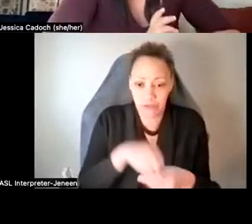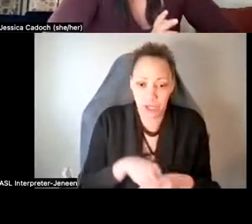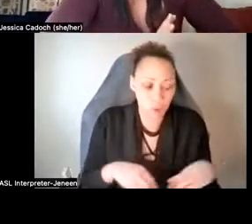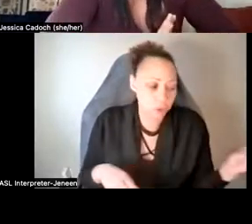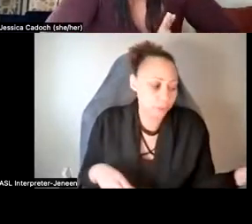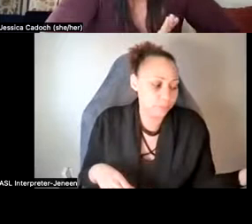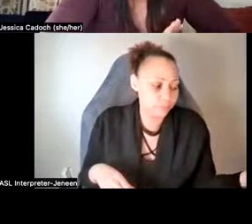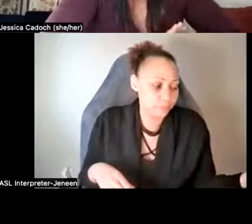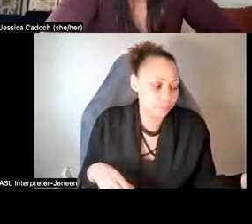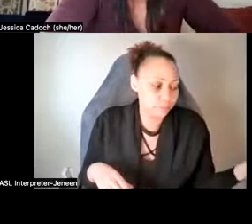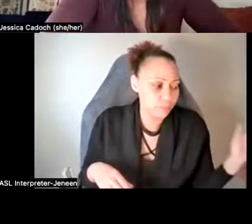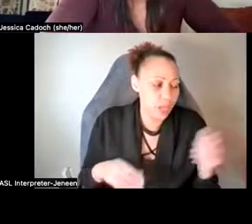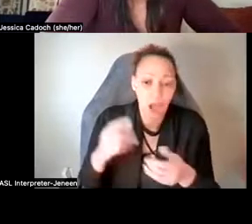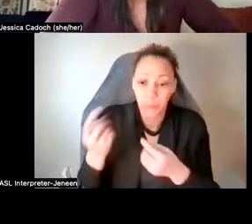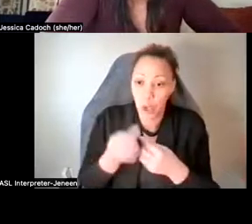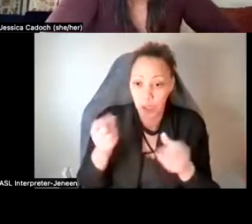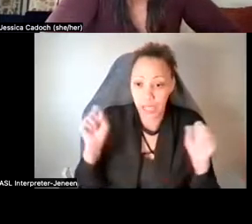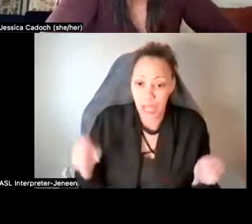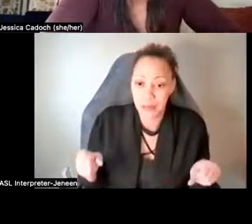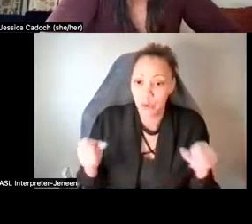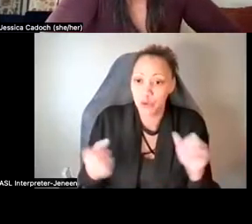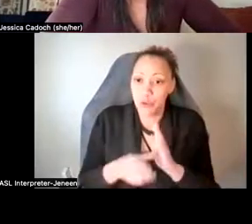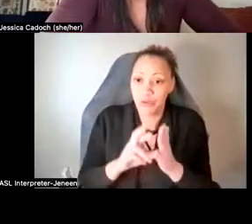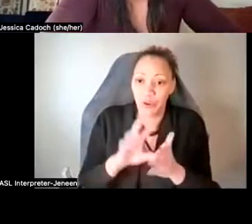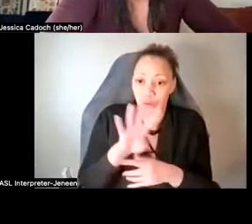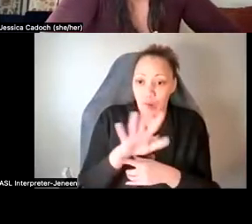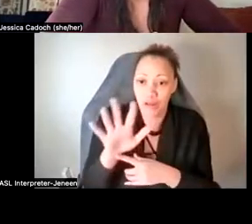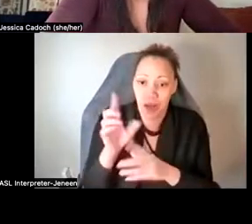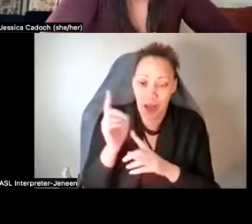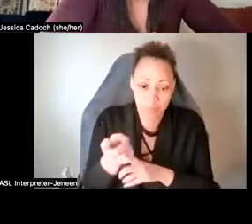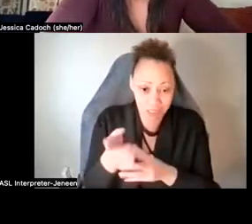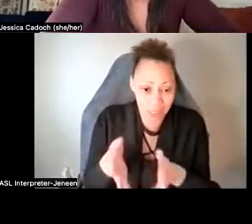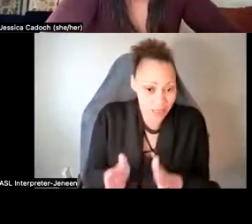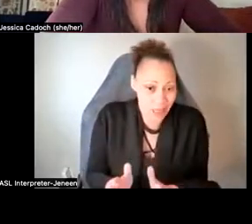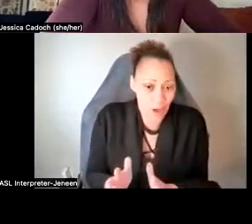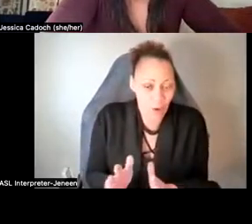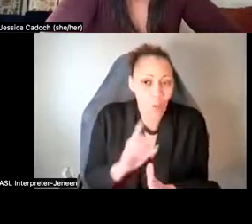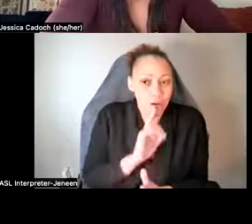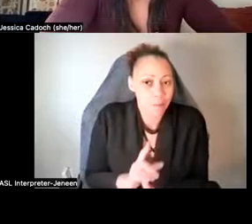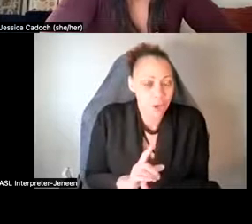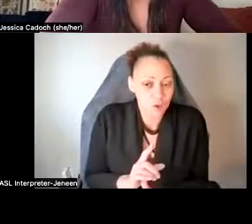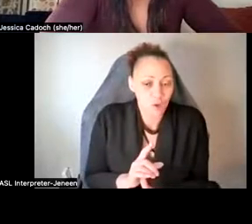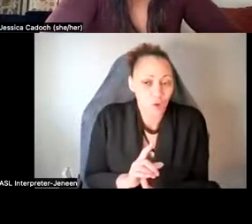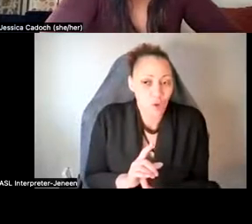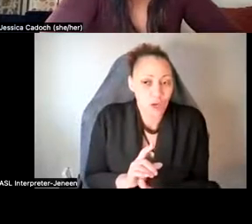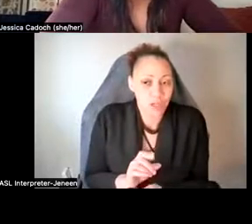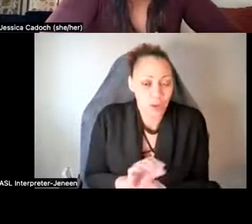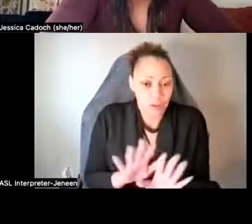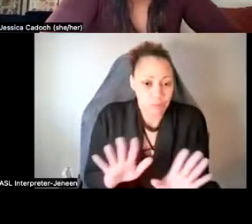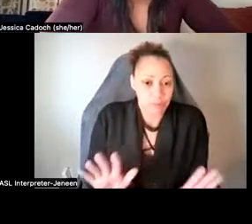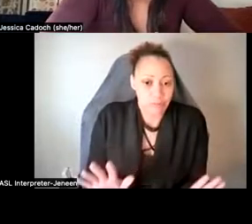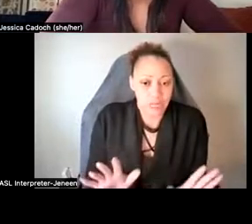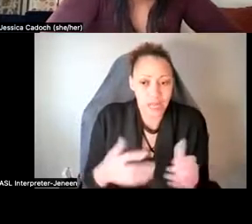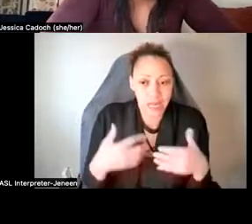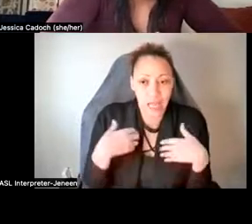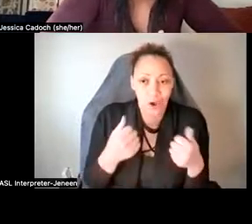uh, only able to cover so much in the 45 minutes that I was given, and I wanted to make sure that I gave. A very healthy